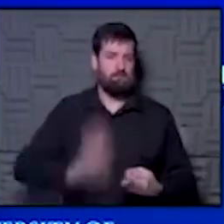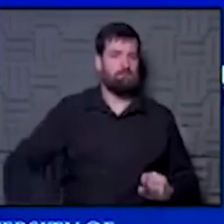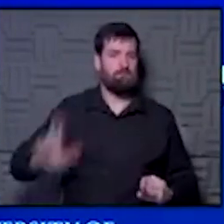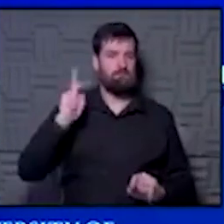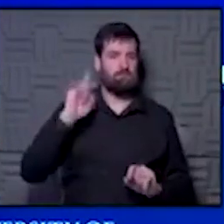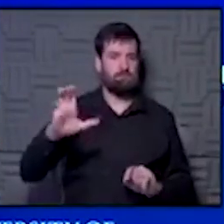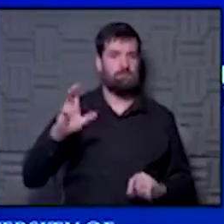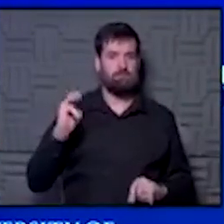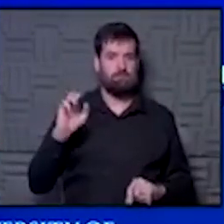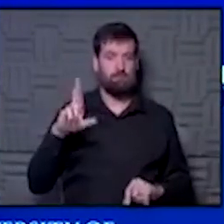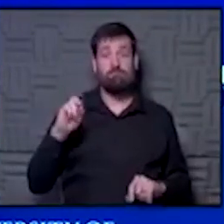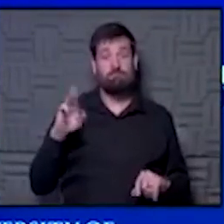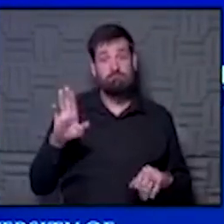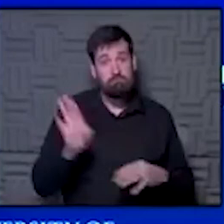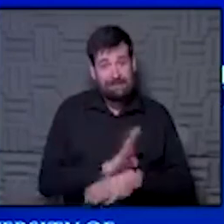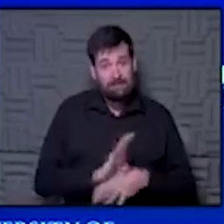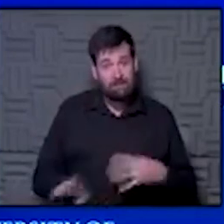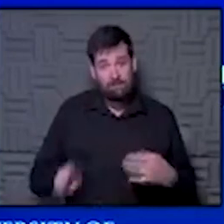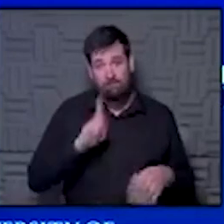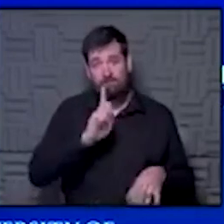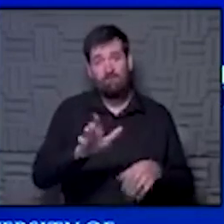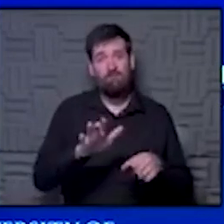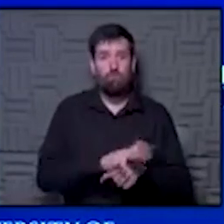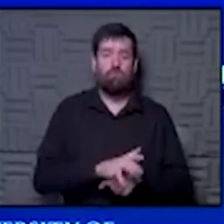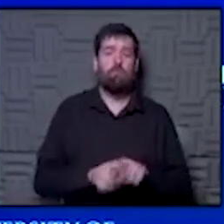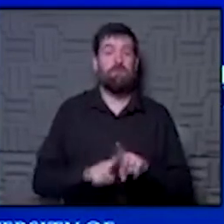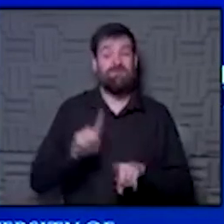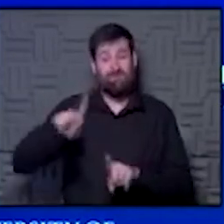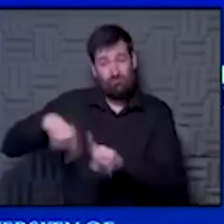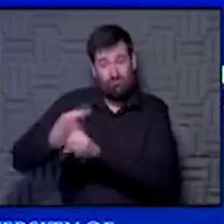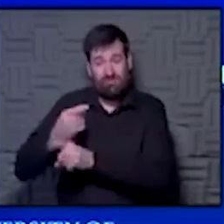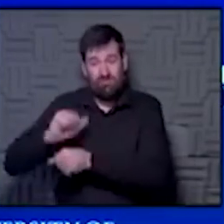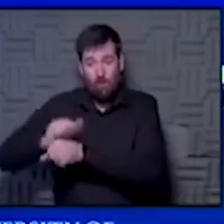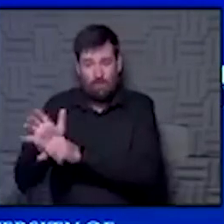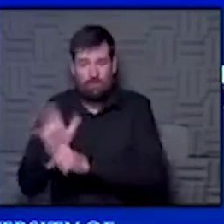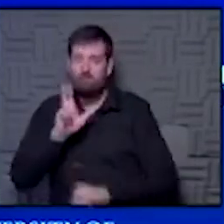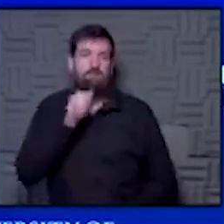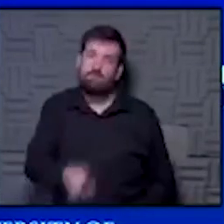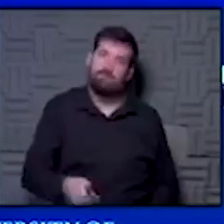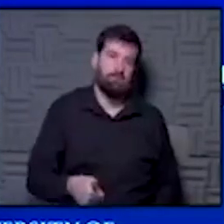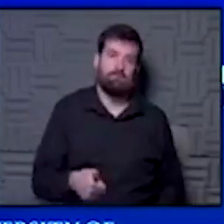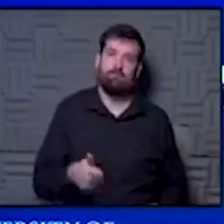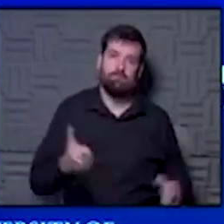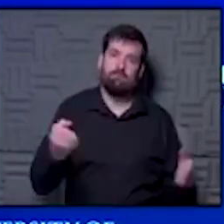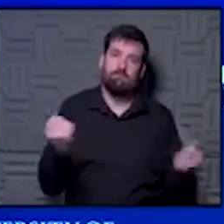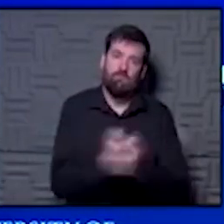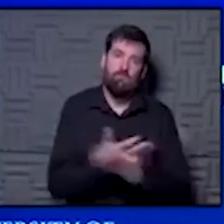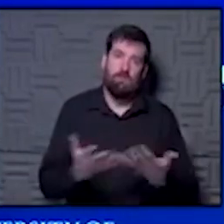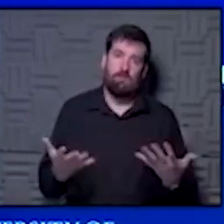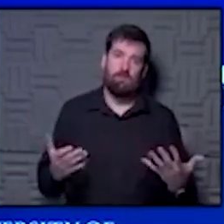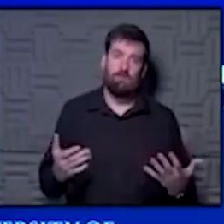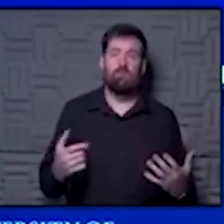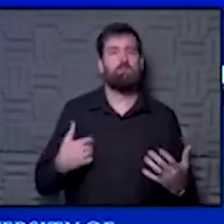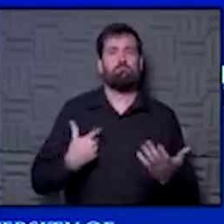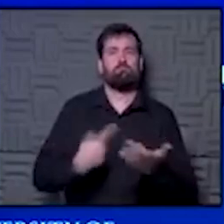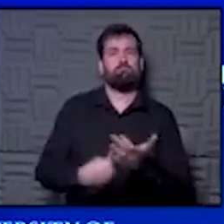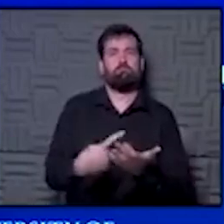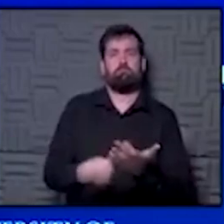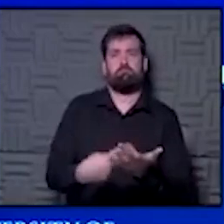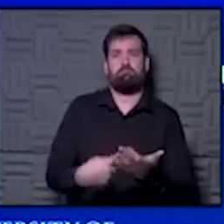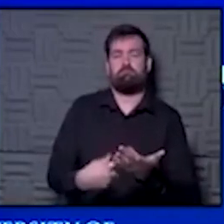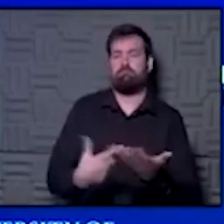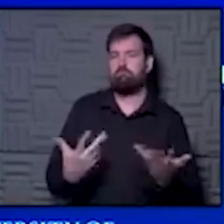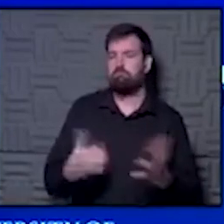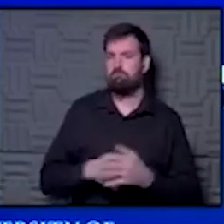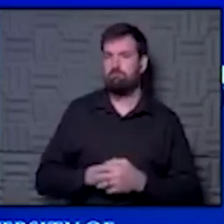are, we're very busy. We're pretty full at KU, but it's not just COVID. It's everything. And I think it's a kind, so let's talk a little bit about that.